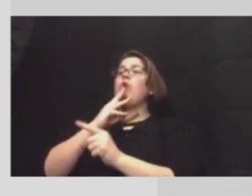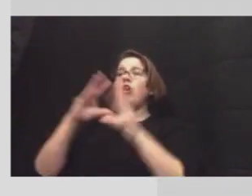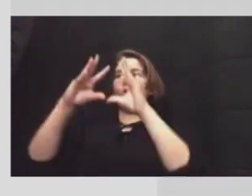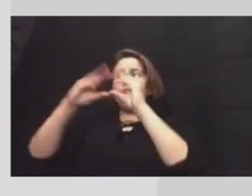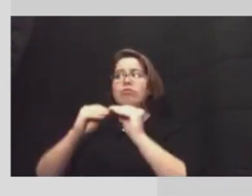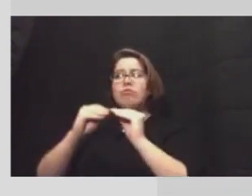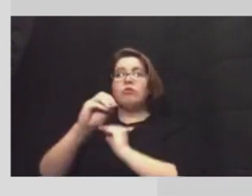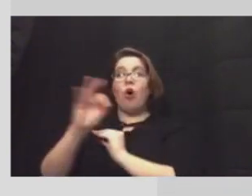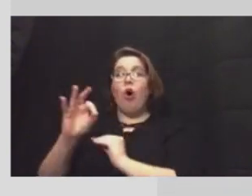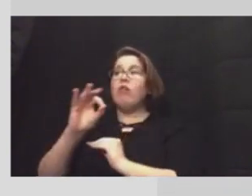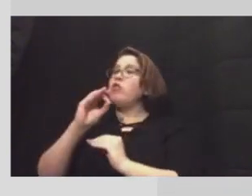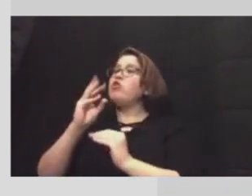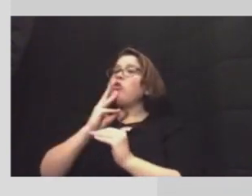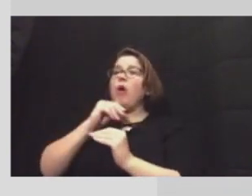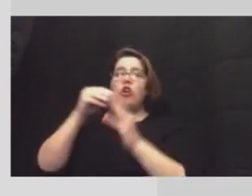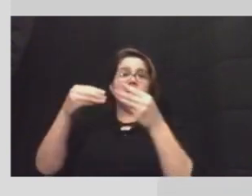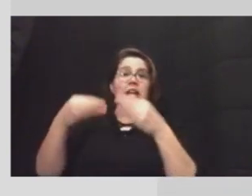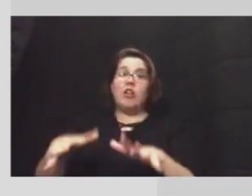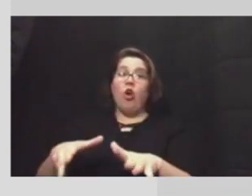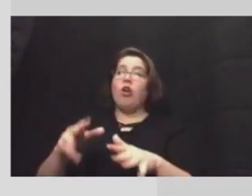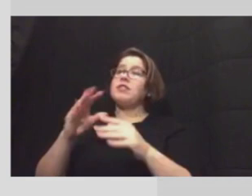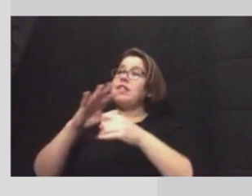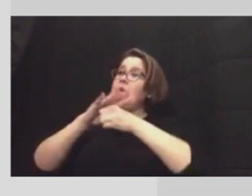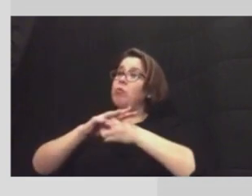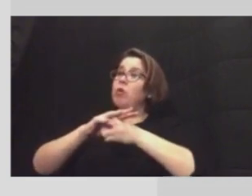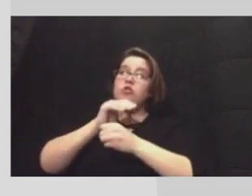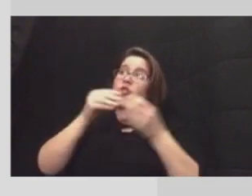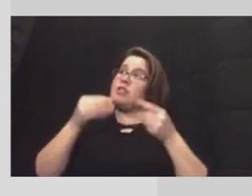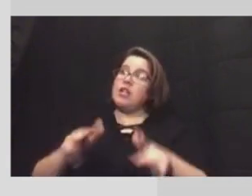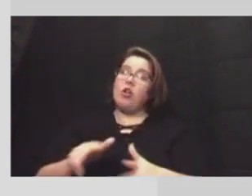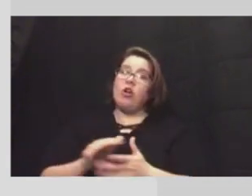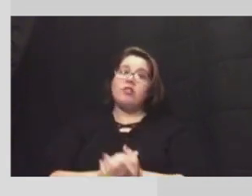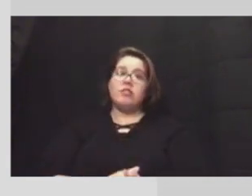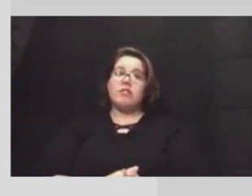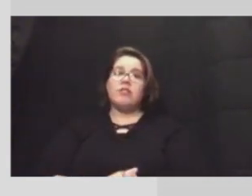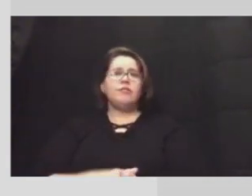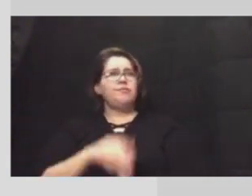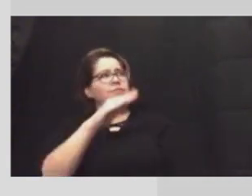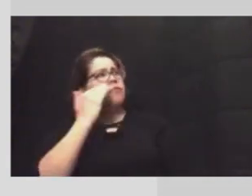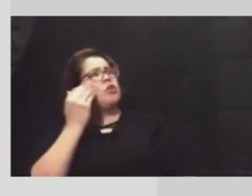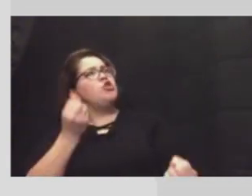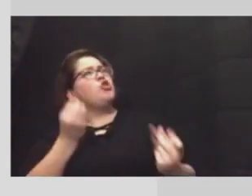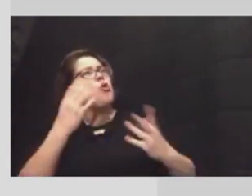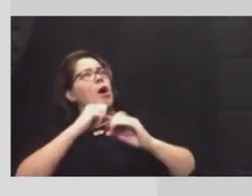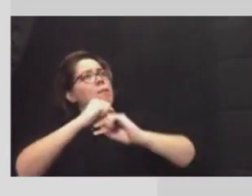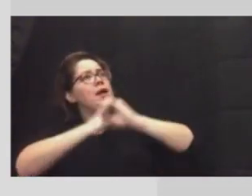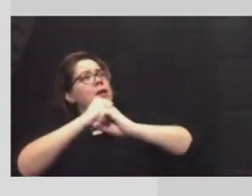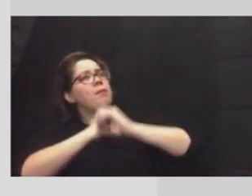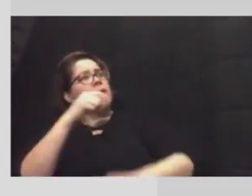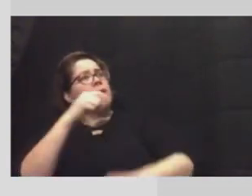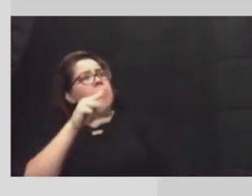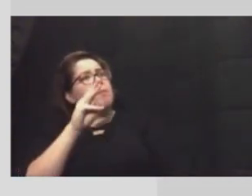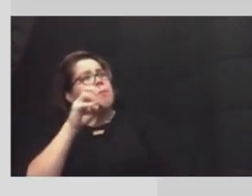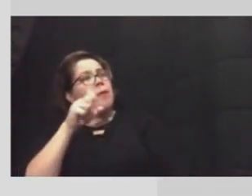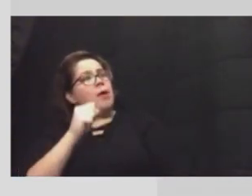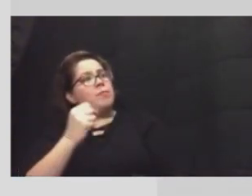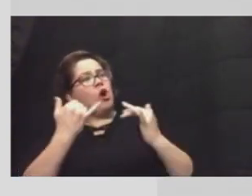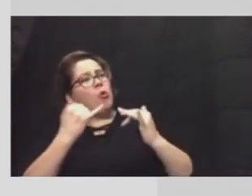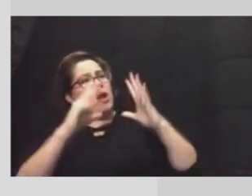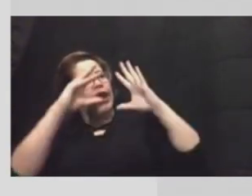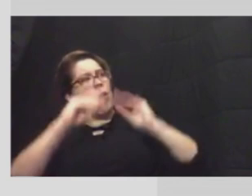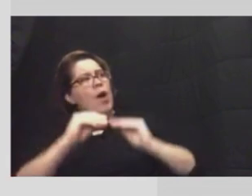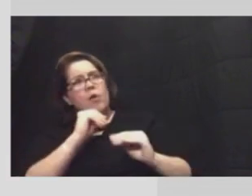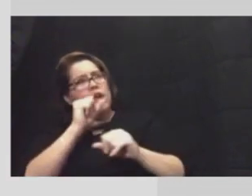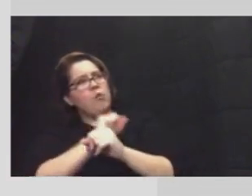that we don't lose that water and lose that pressure do you know how many pump stations are currently out of order